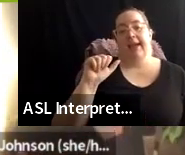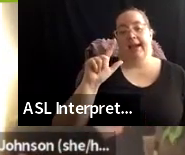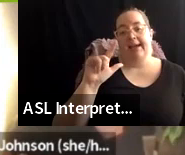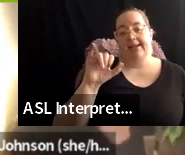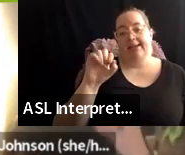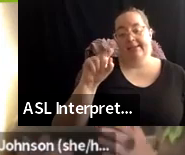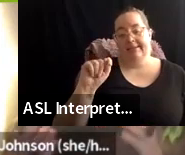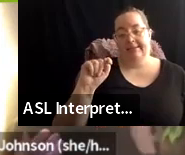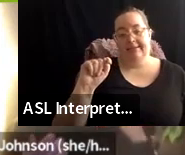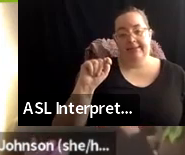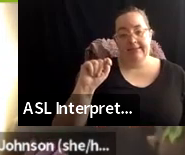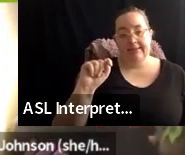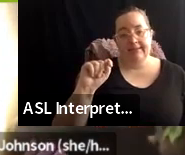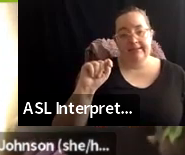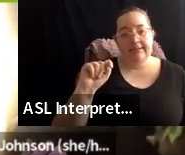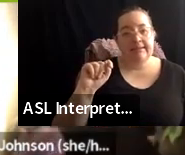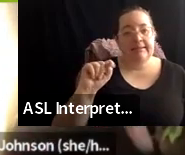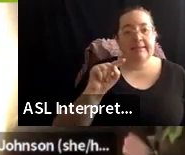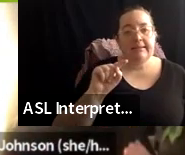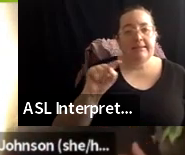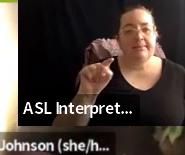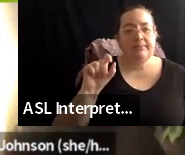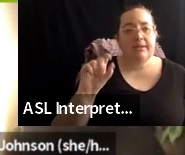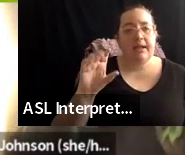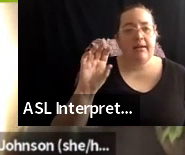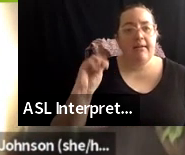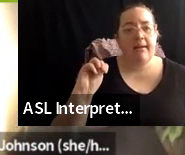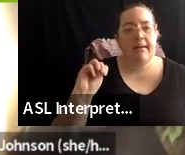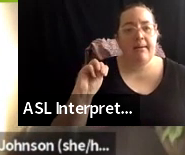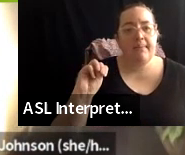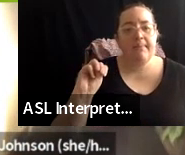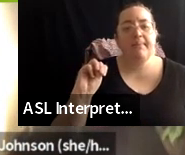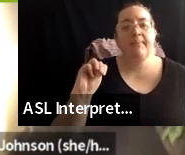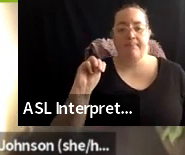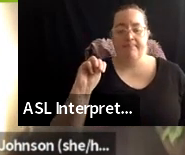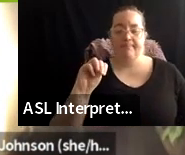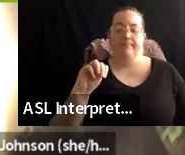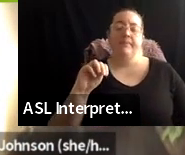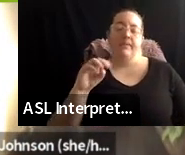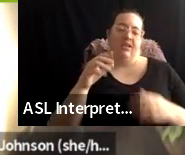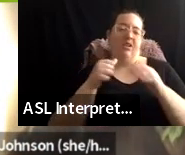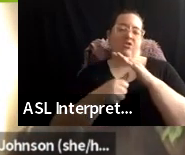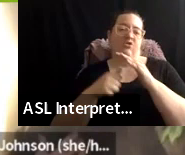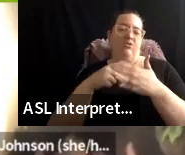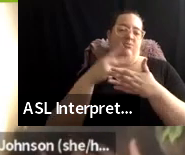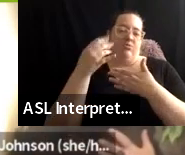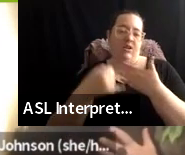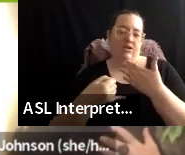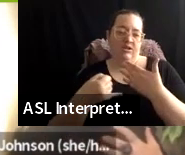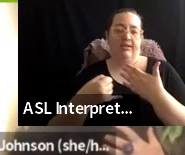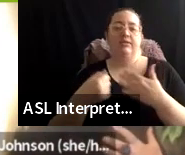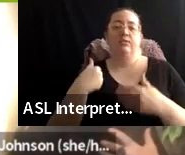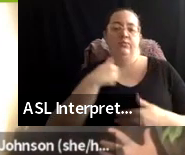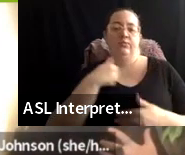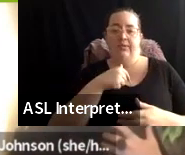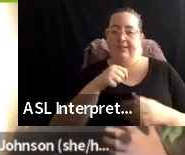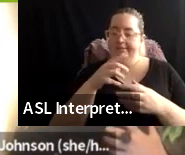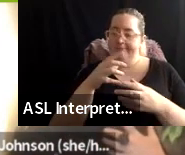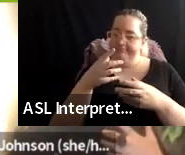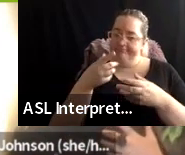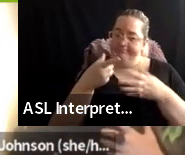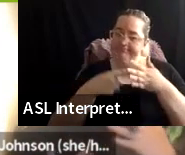engage this in a conversational way with the partner that we're working with. Um, these, and that conversation,